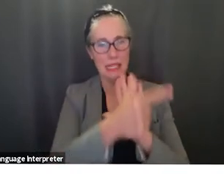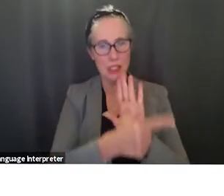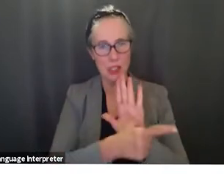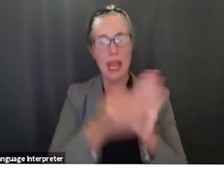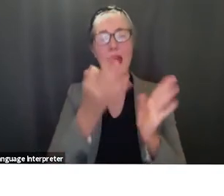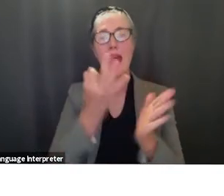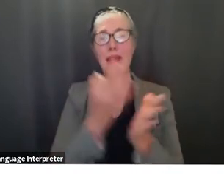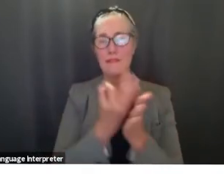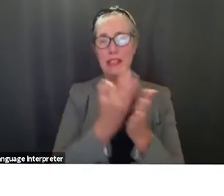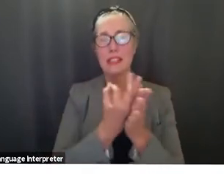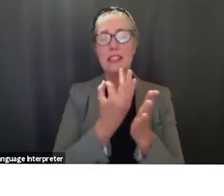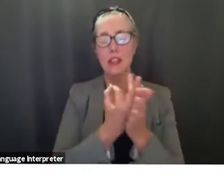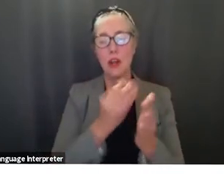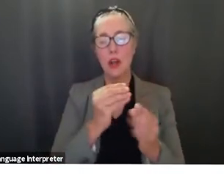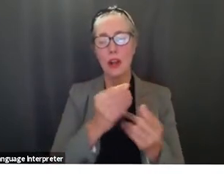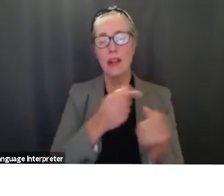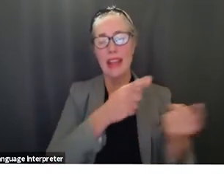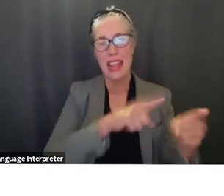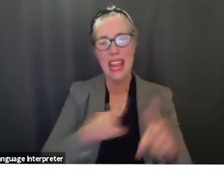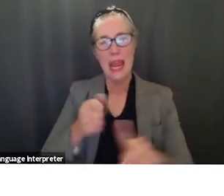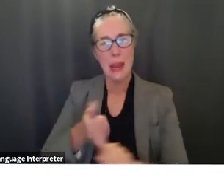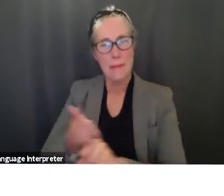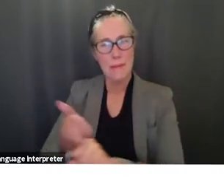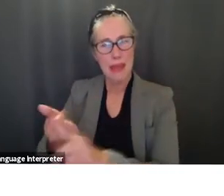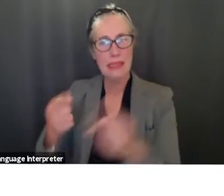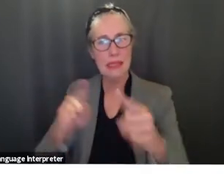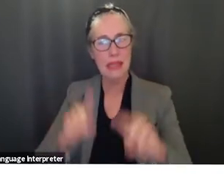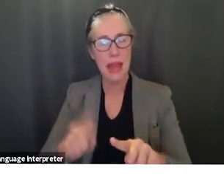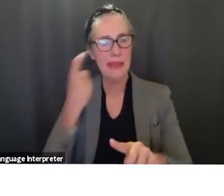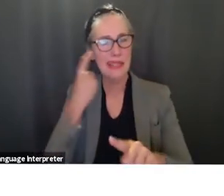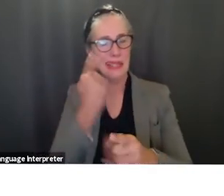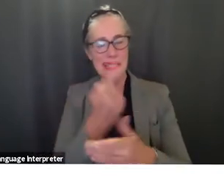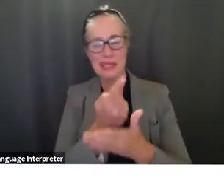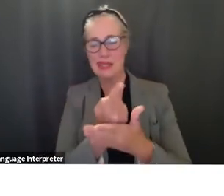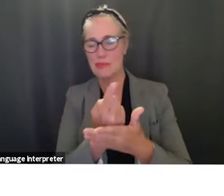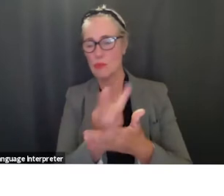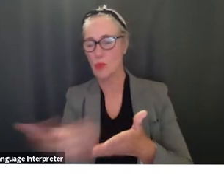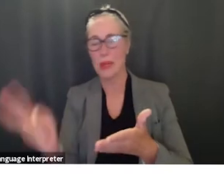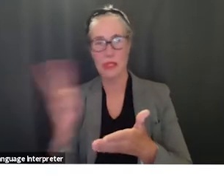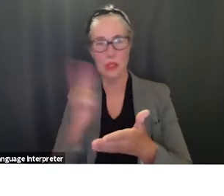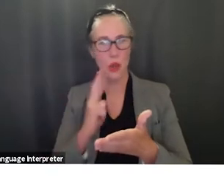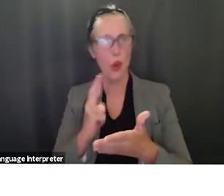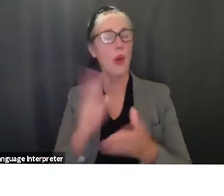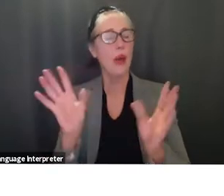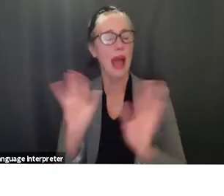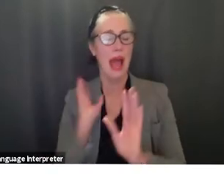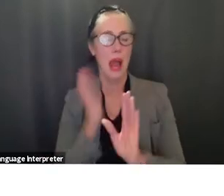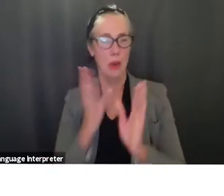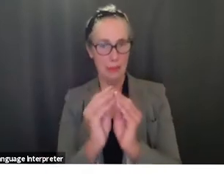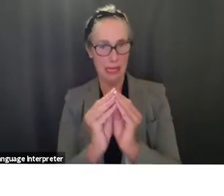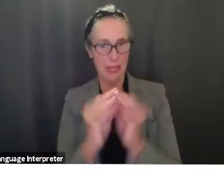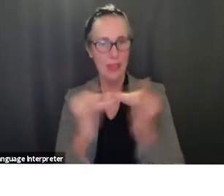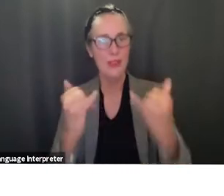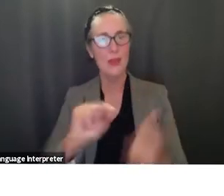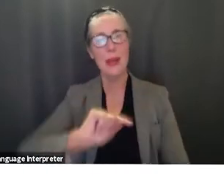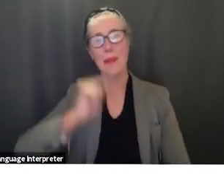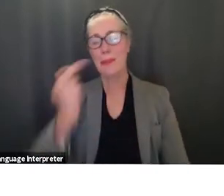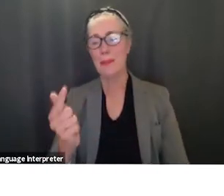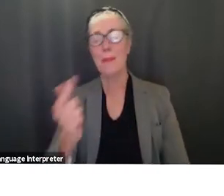transpired since we last met a couple of weeks ago so with that said miss kim hernandez